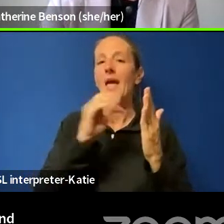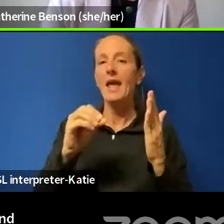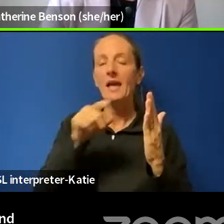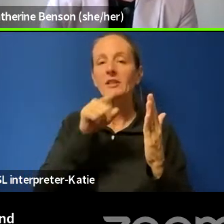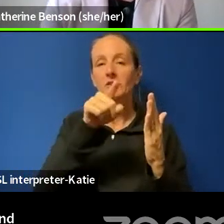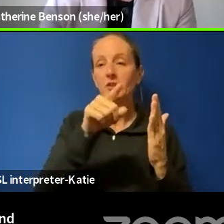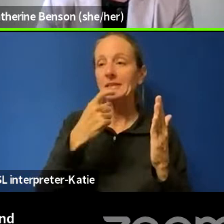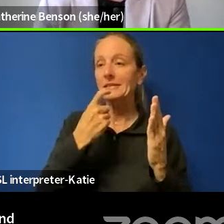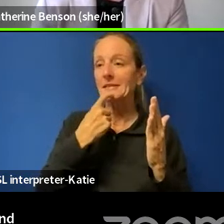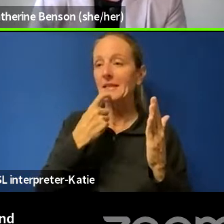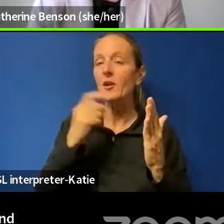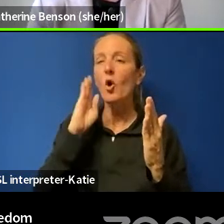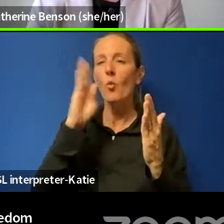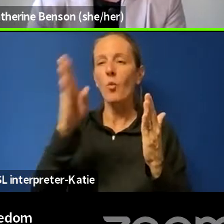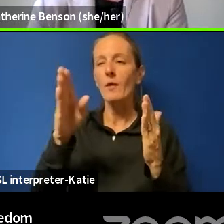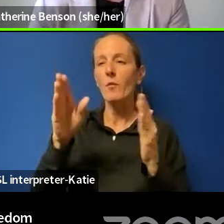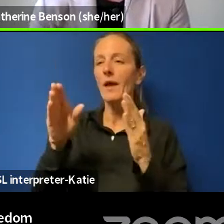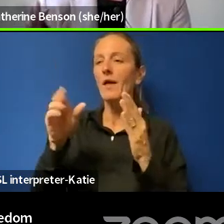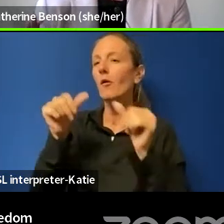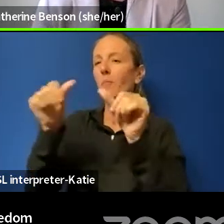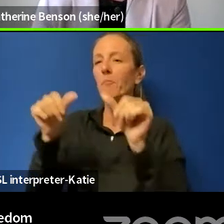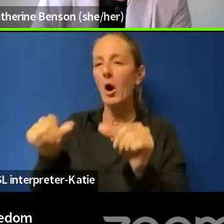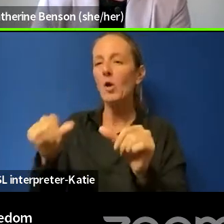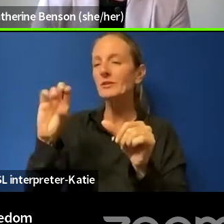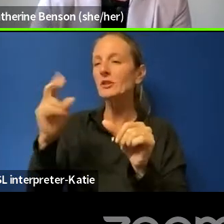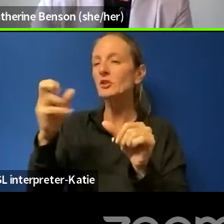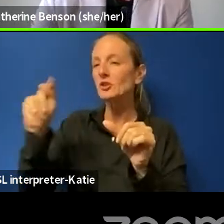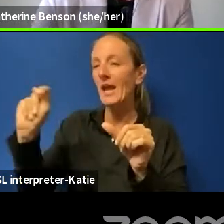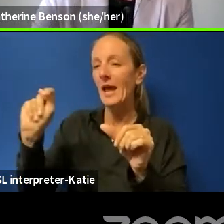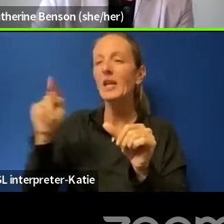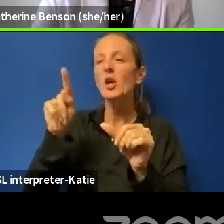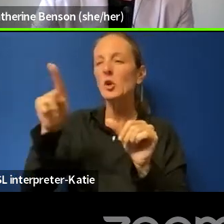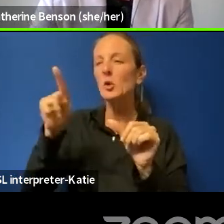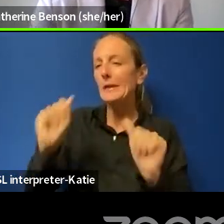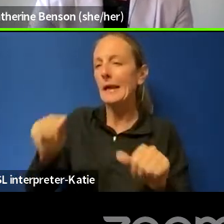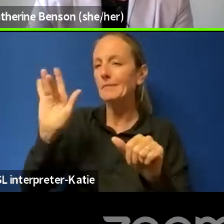in the chat now, in case you'd like to read about their work, which I highly recommend.